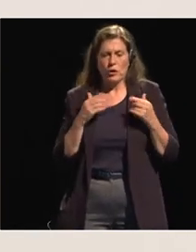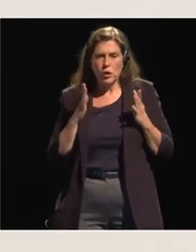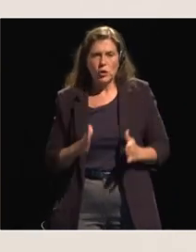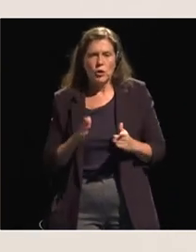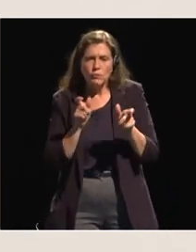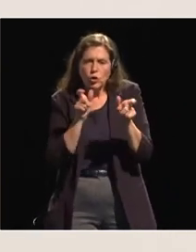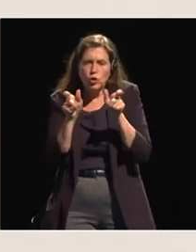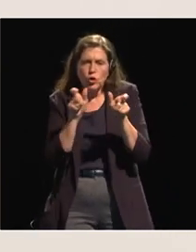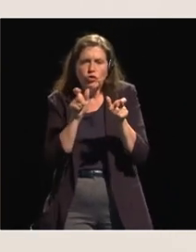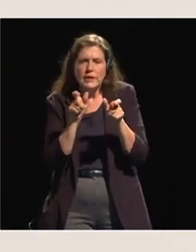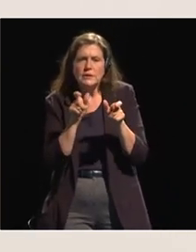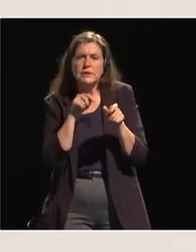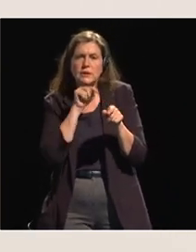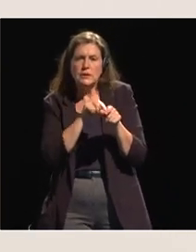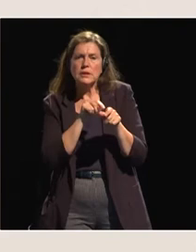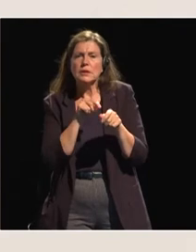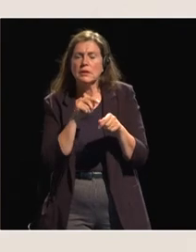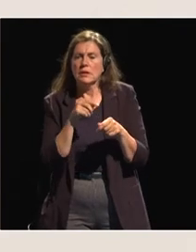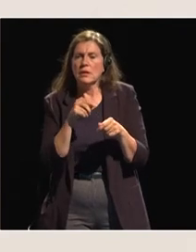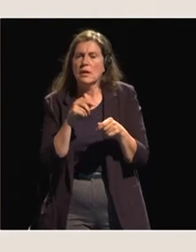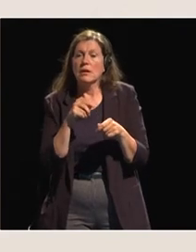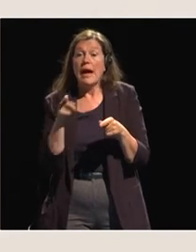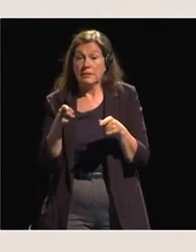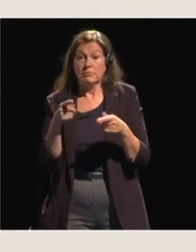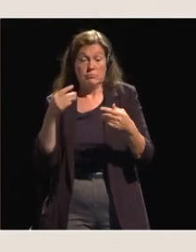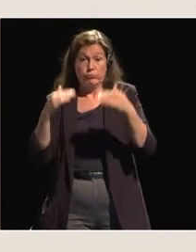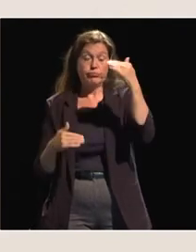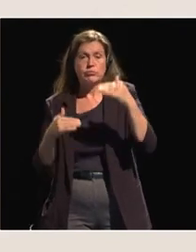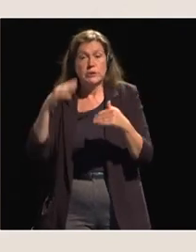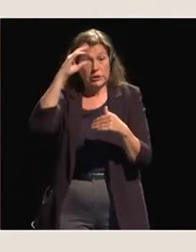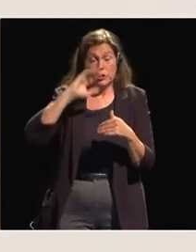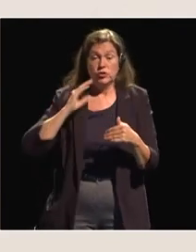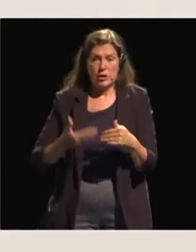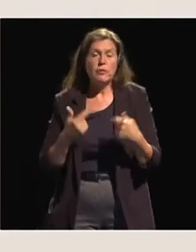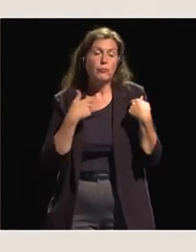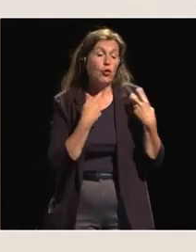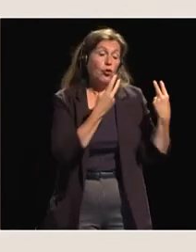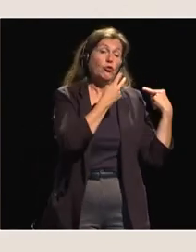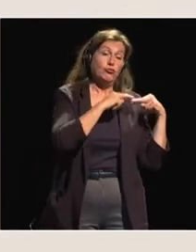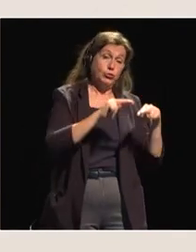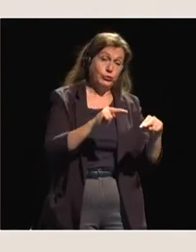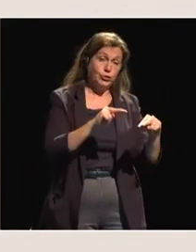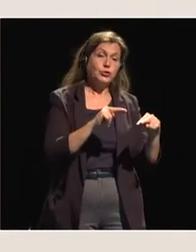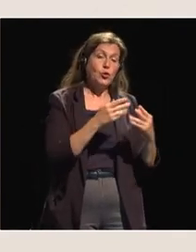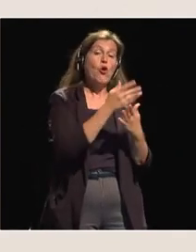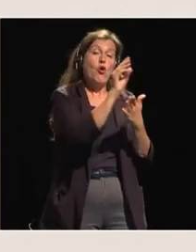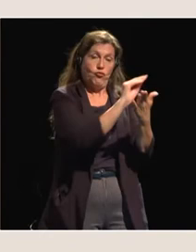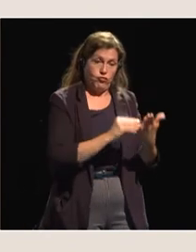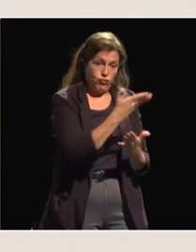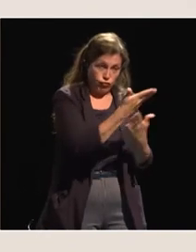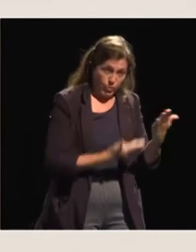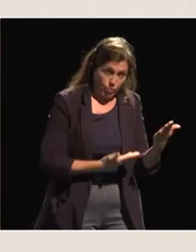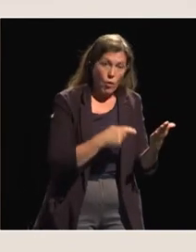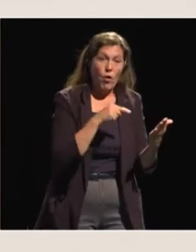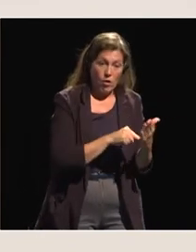gender because we have now our we we adopted our review report our annual review